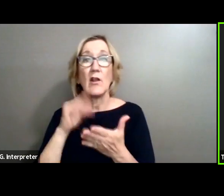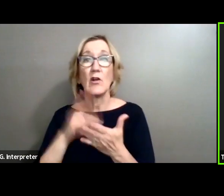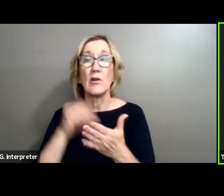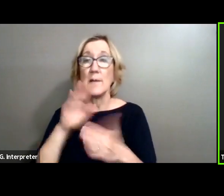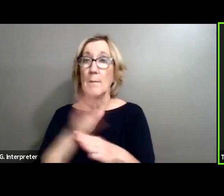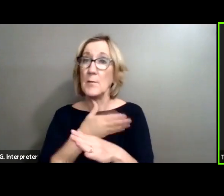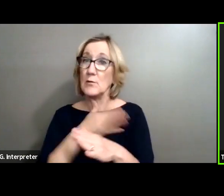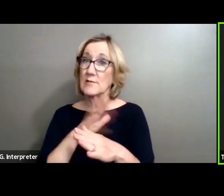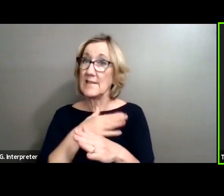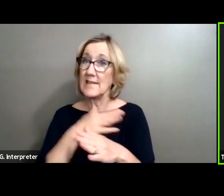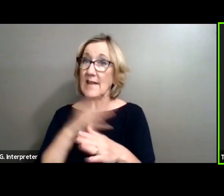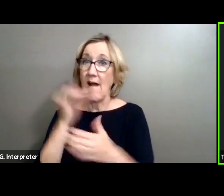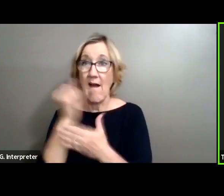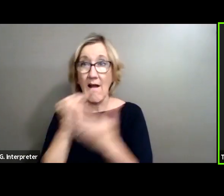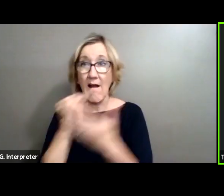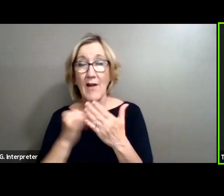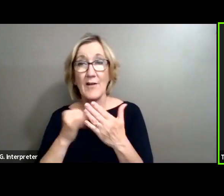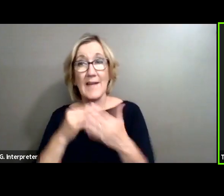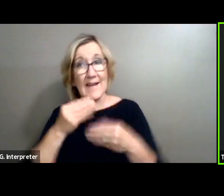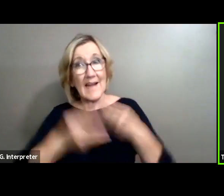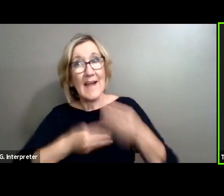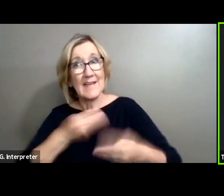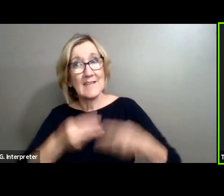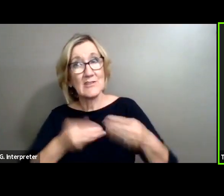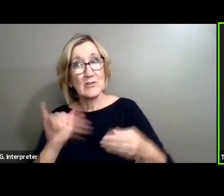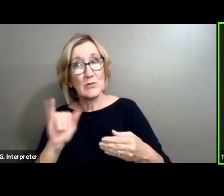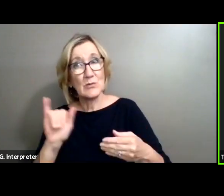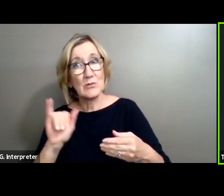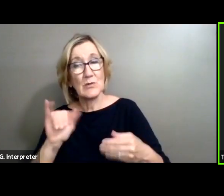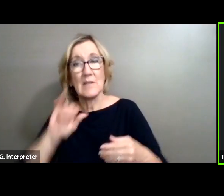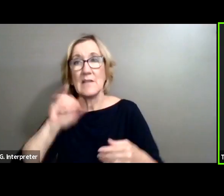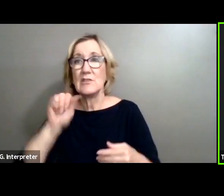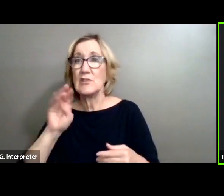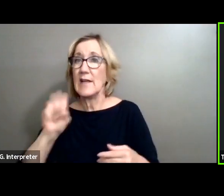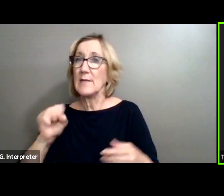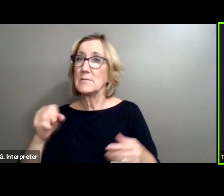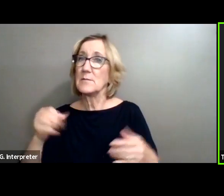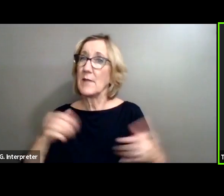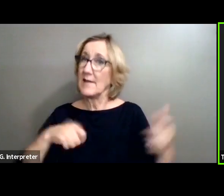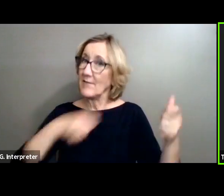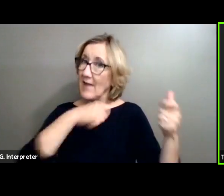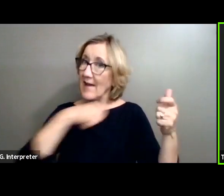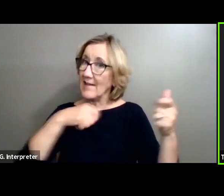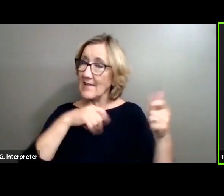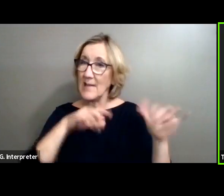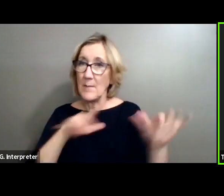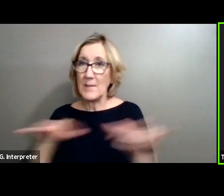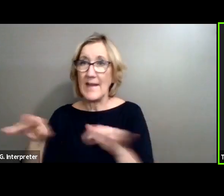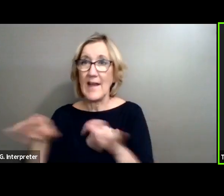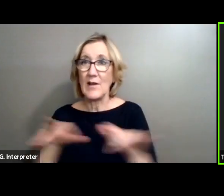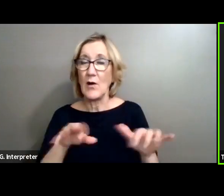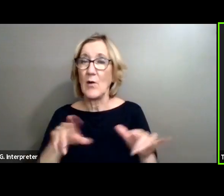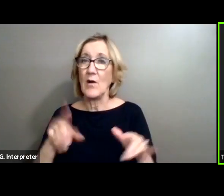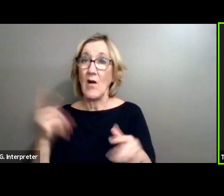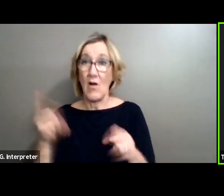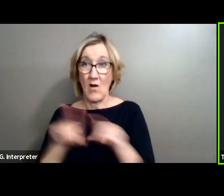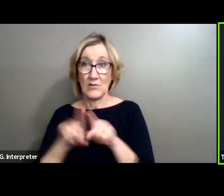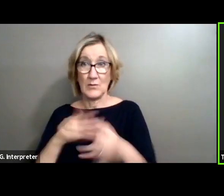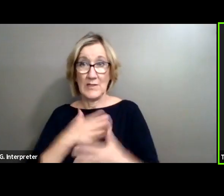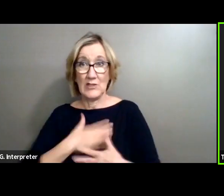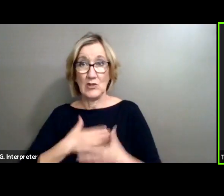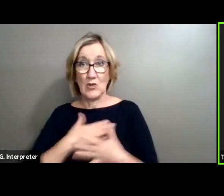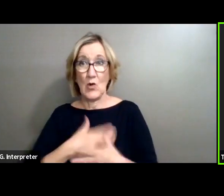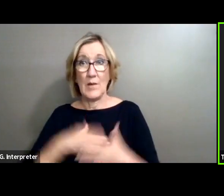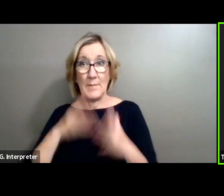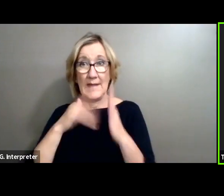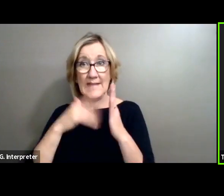kindness, too. James played the violin and piano. He also liked to paint. But drawing people was